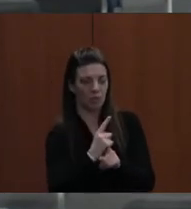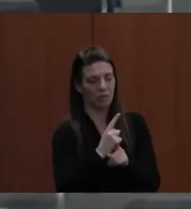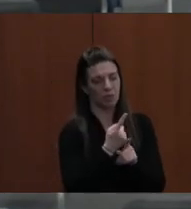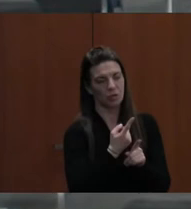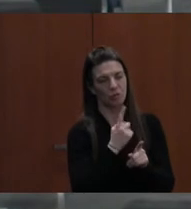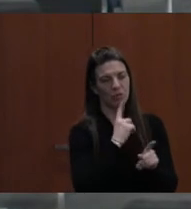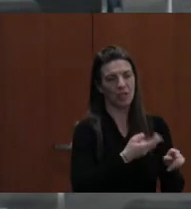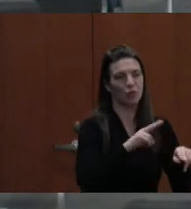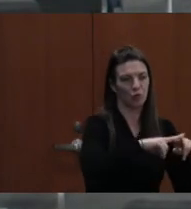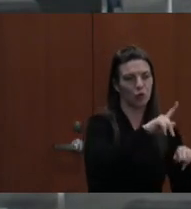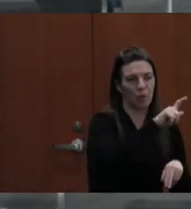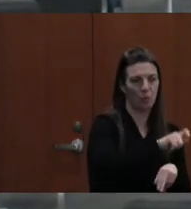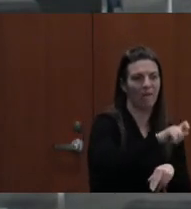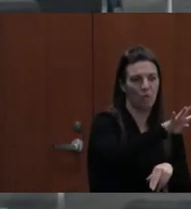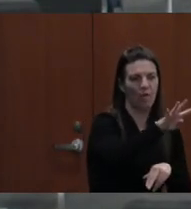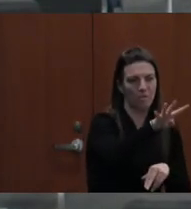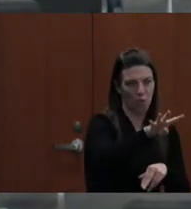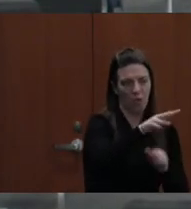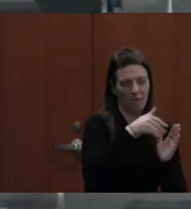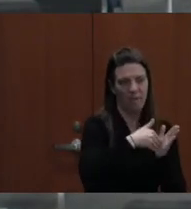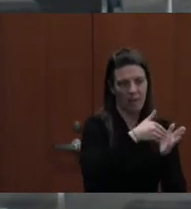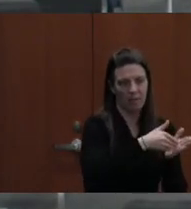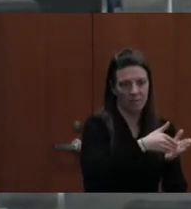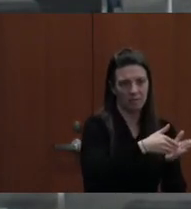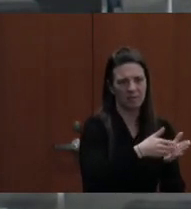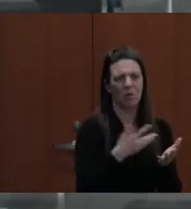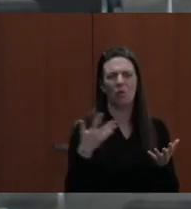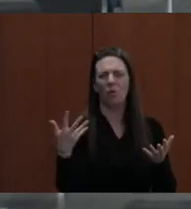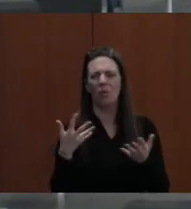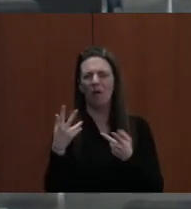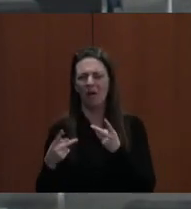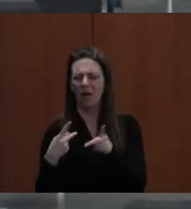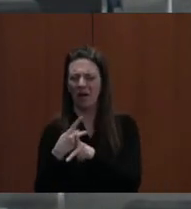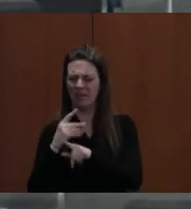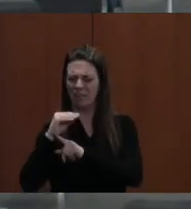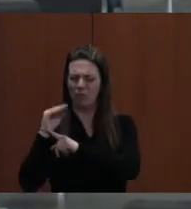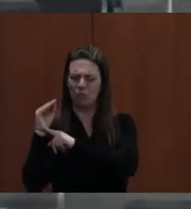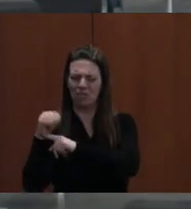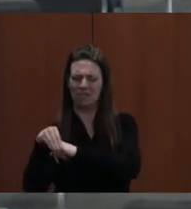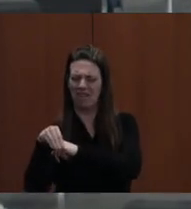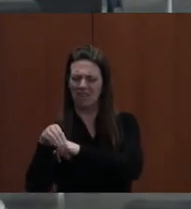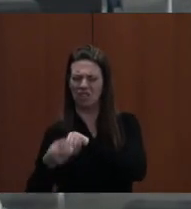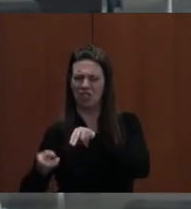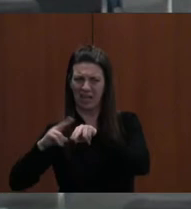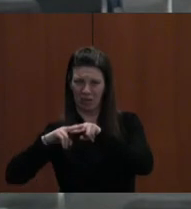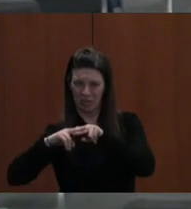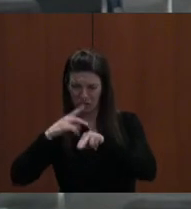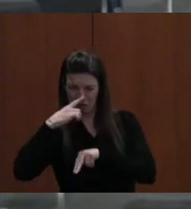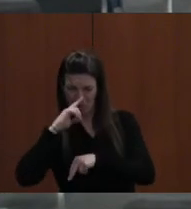ABOVE MAINTENANCE OF EFFORT. SO, WHAT KIND OF A PERCENTAGE INCREASE IS THAT, ERIC? CAN YOU DO THAT, THAT QUICKLY?